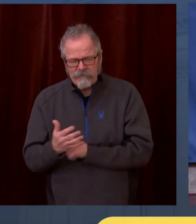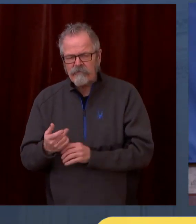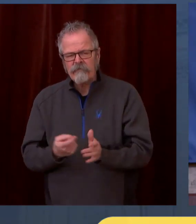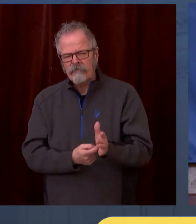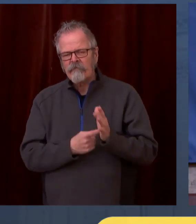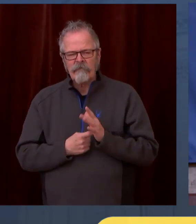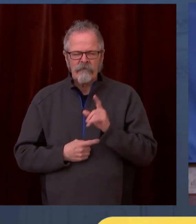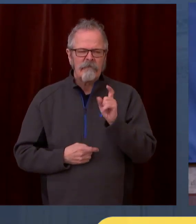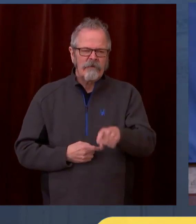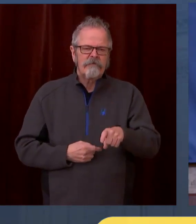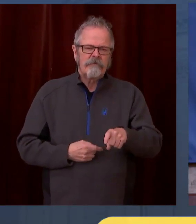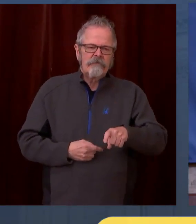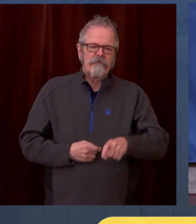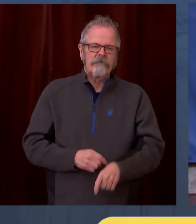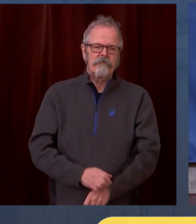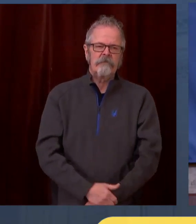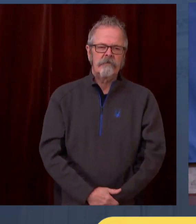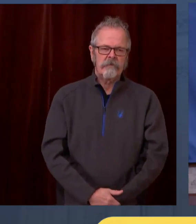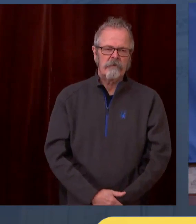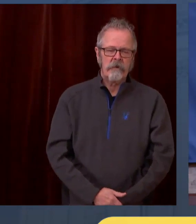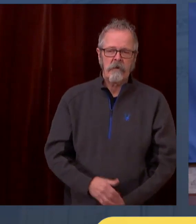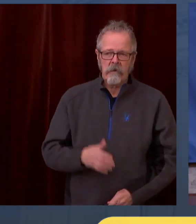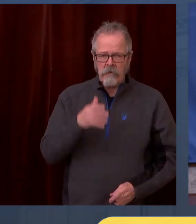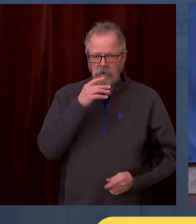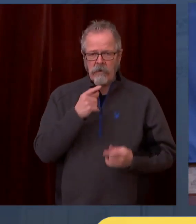three-minute break. If you can excuse me, we shall return.